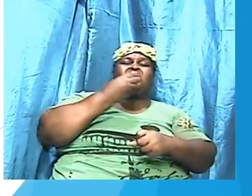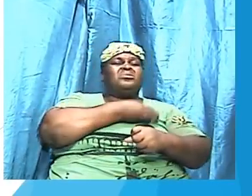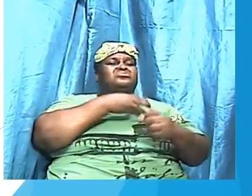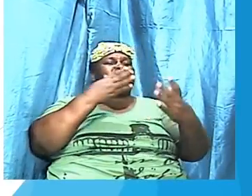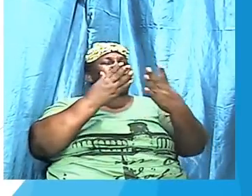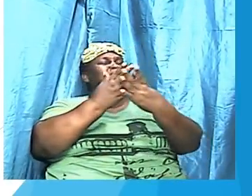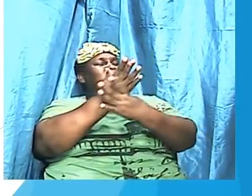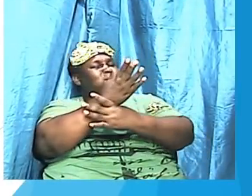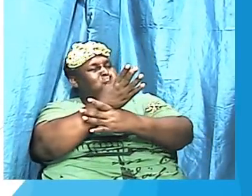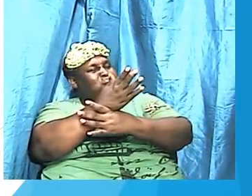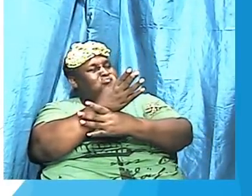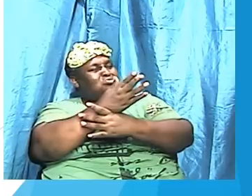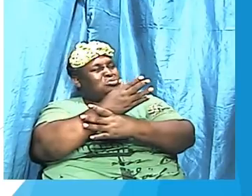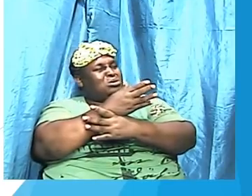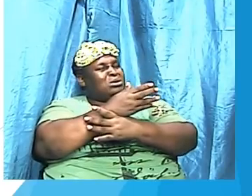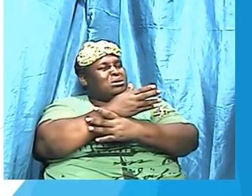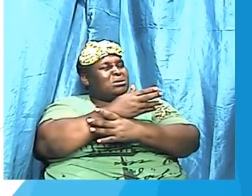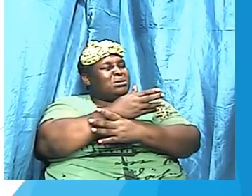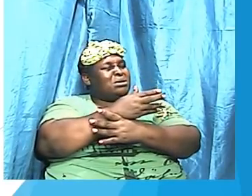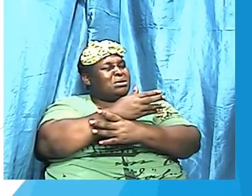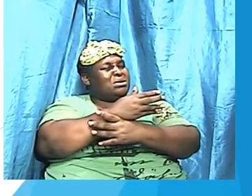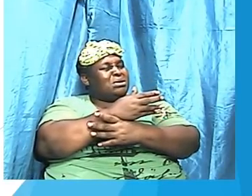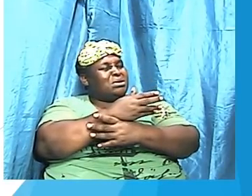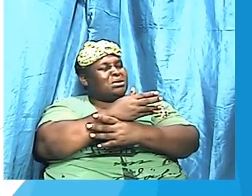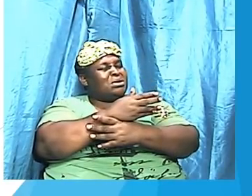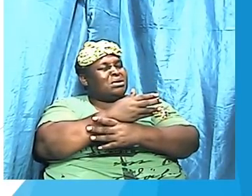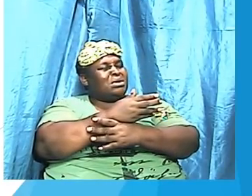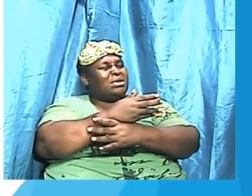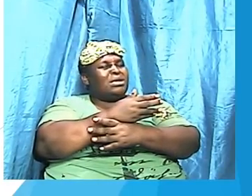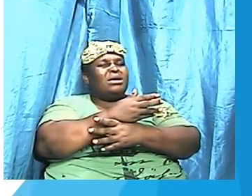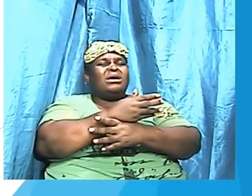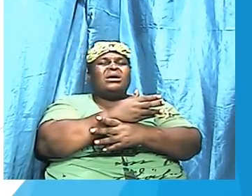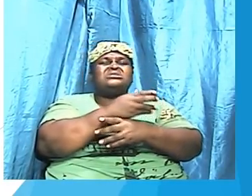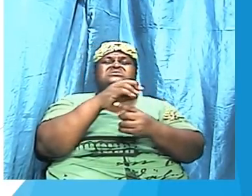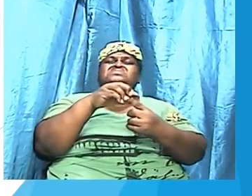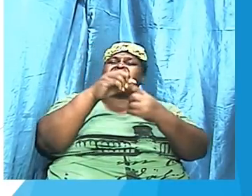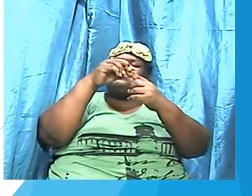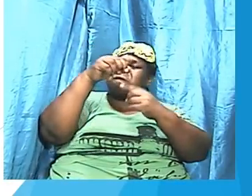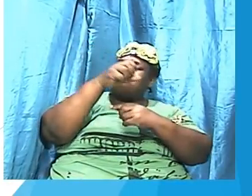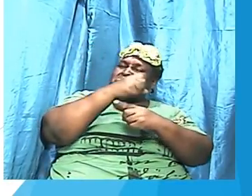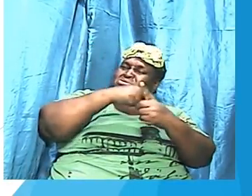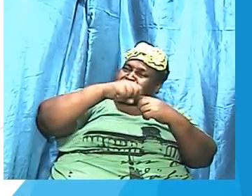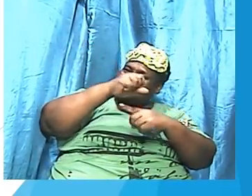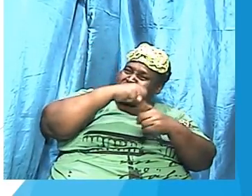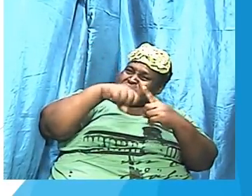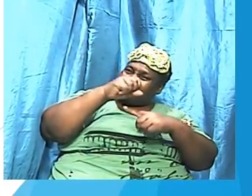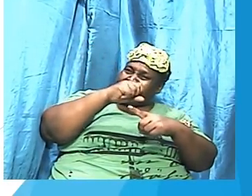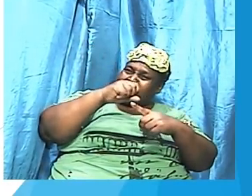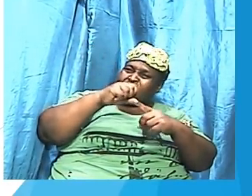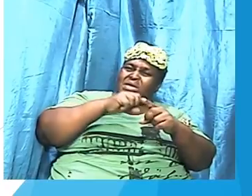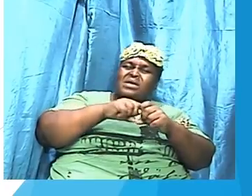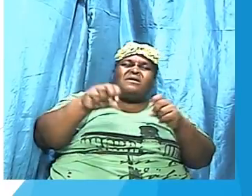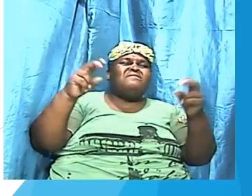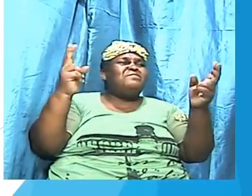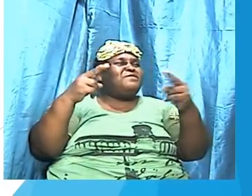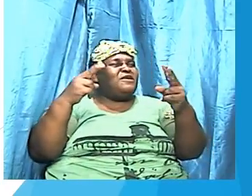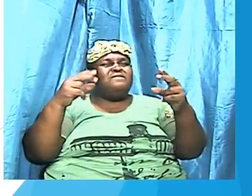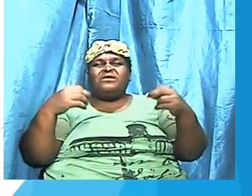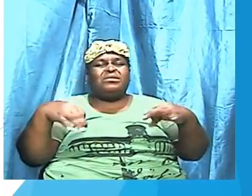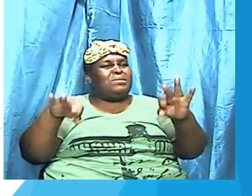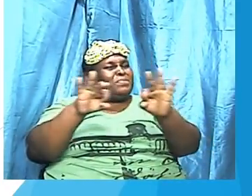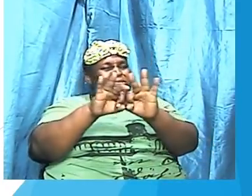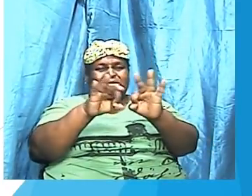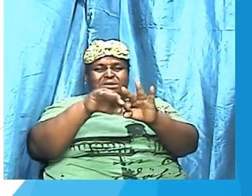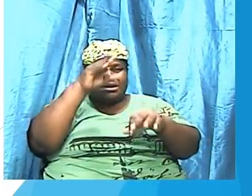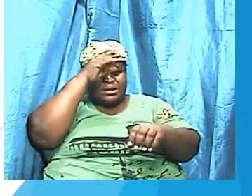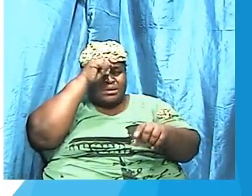particular situation. And so it is very important, brothers and sisters,